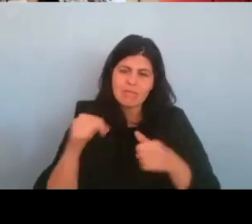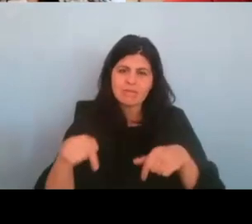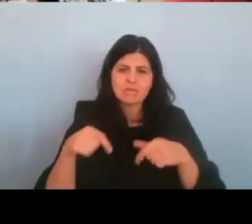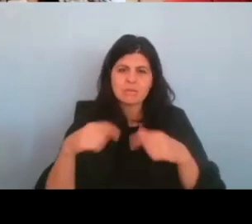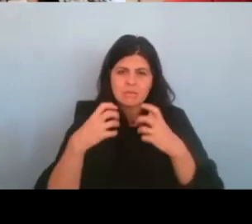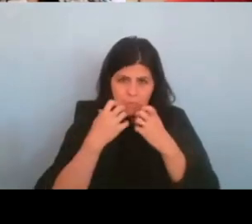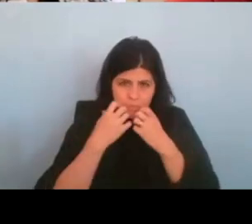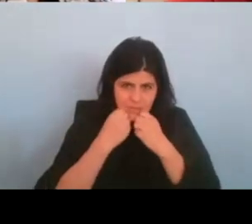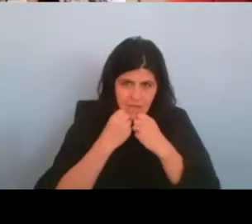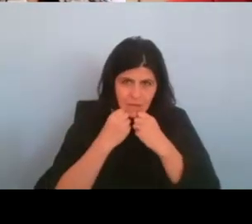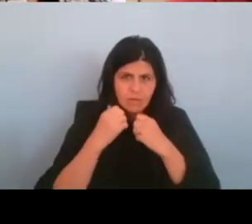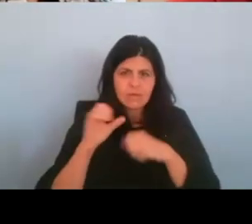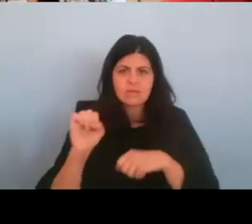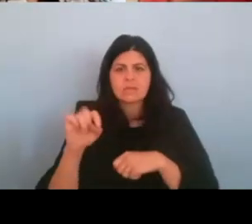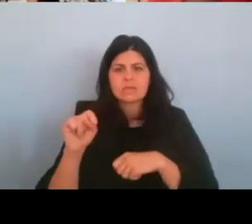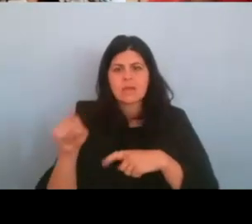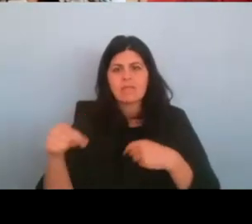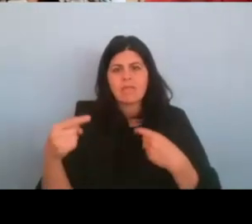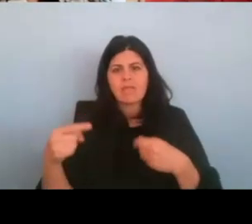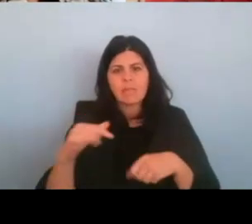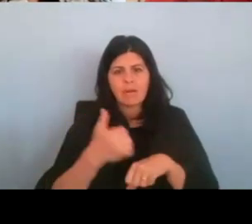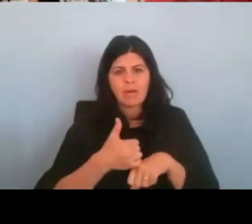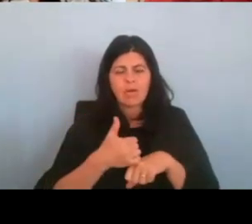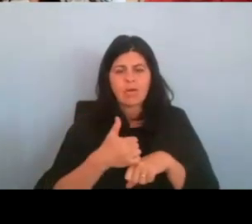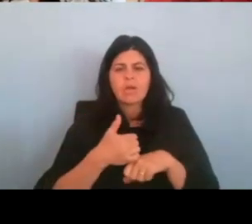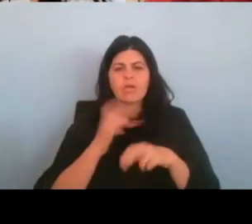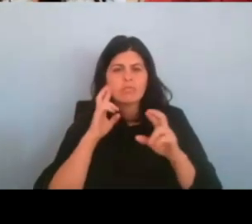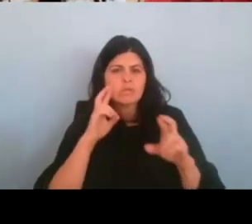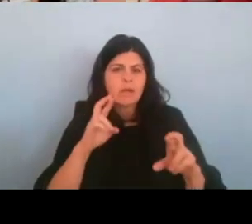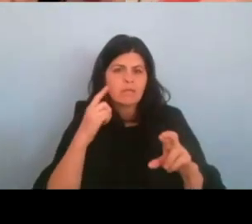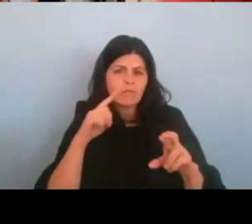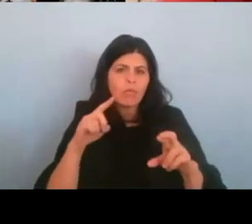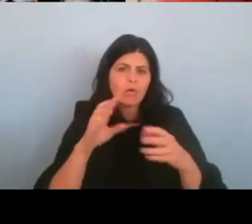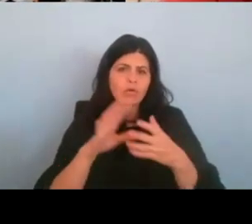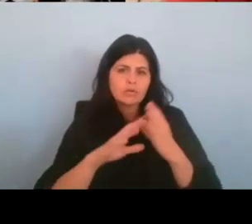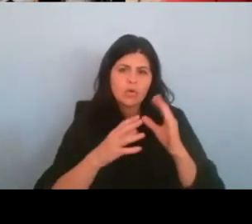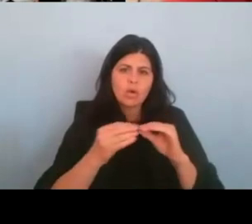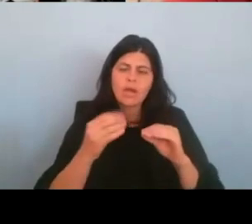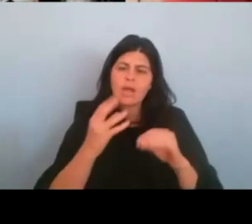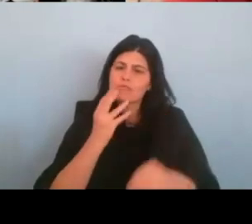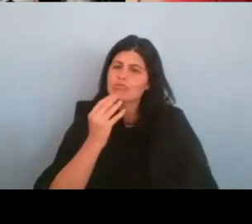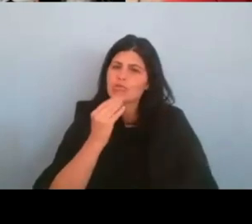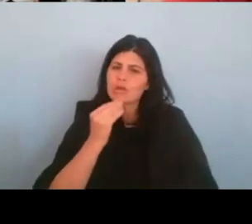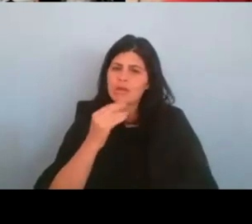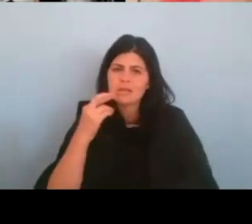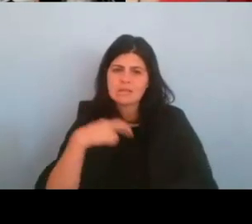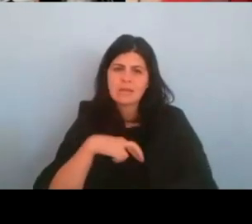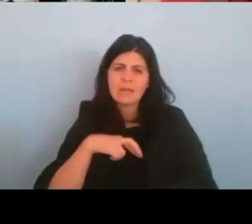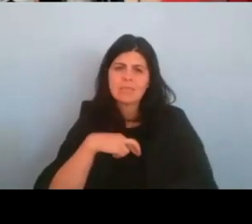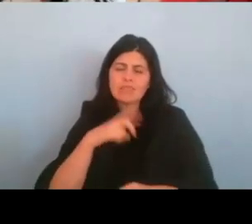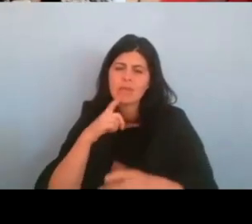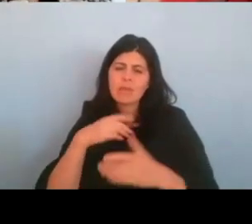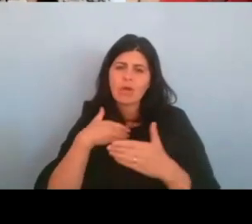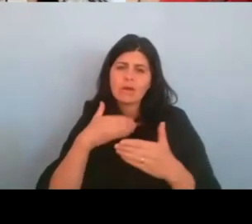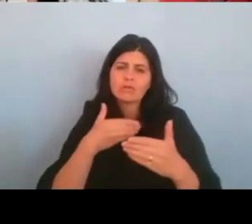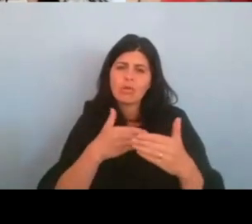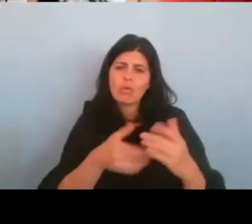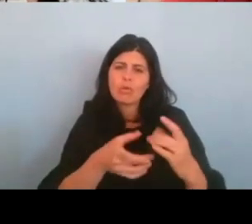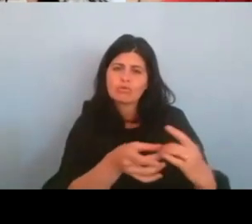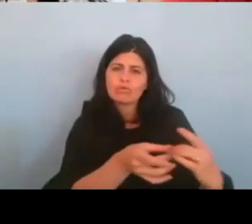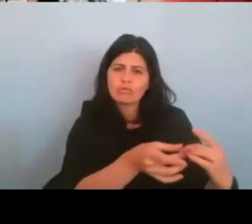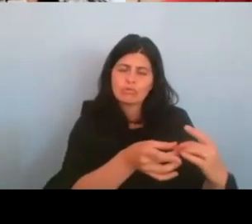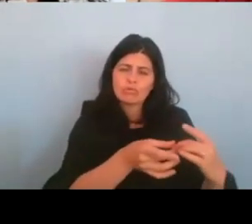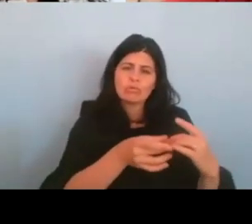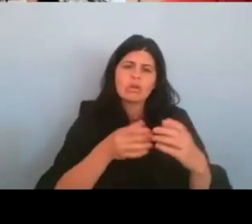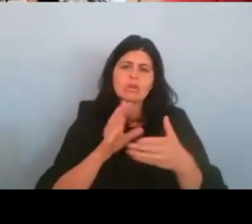ever been on the respect for the story and for Judaism brought us so much closer to the story. And Robert Sherwood